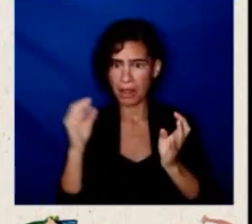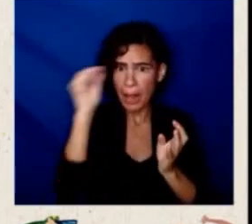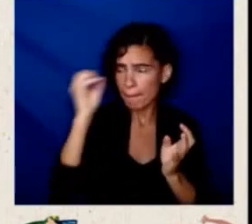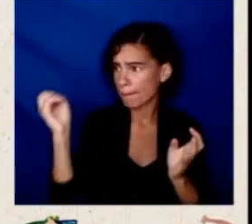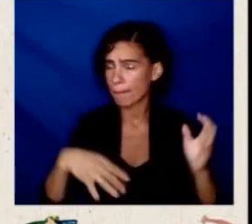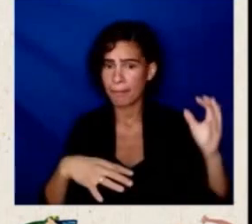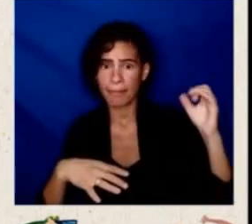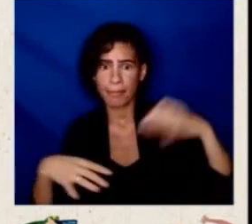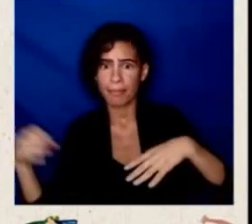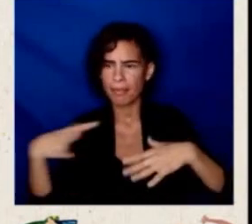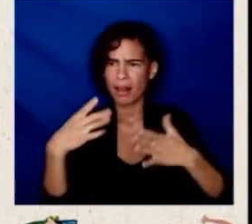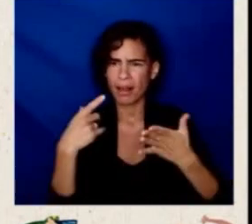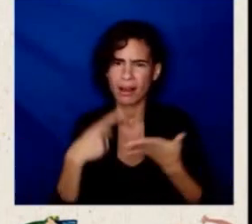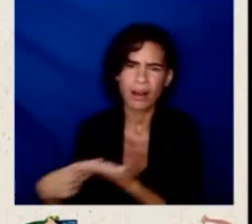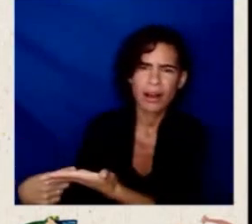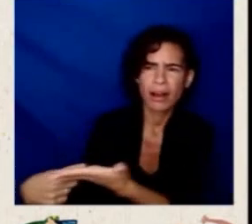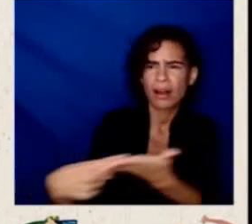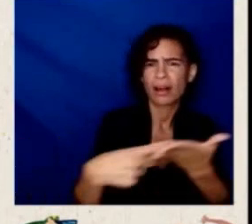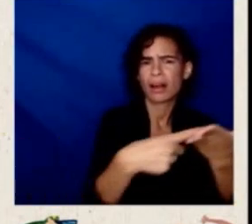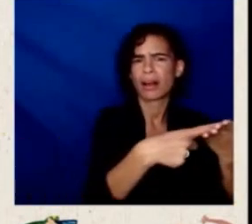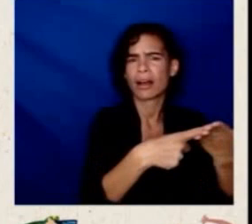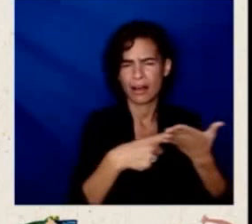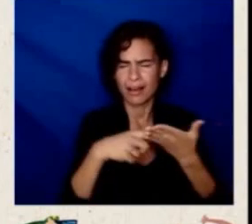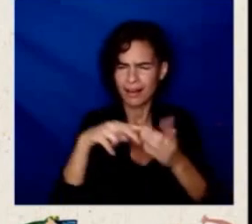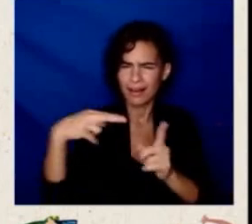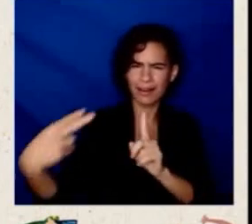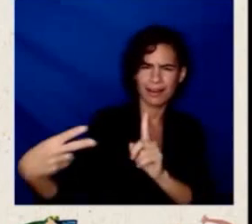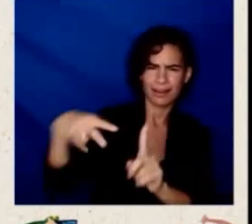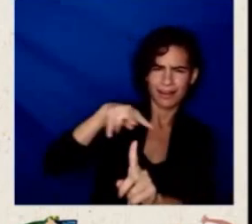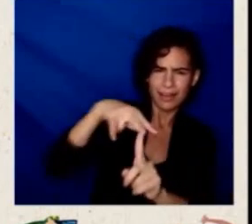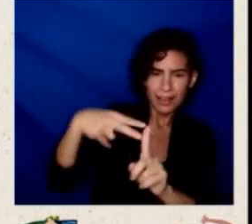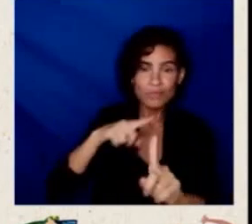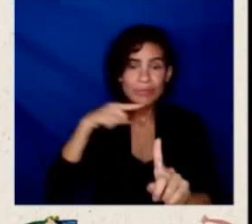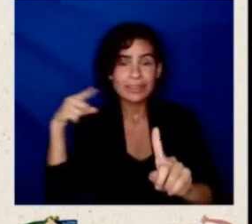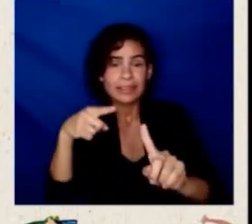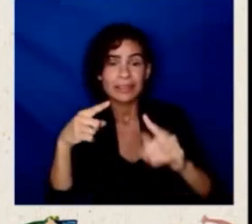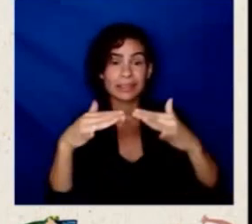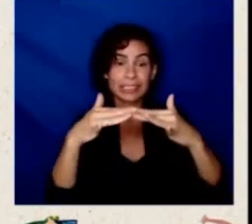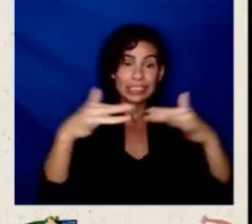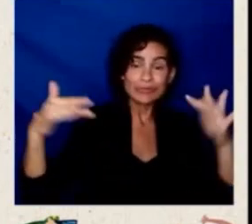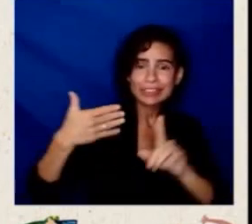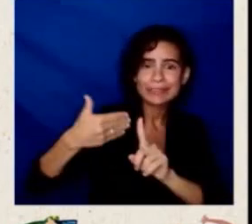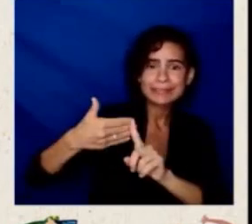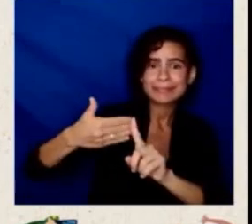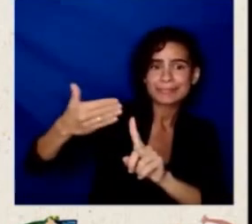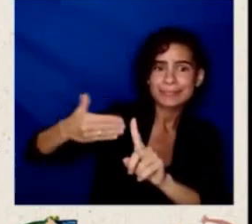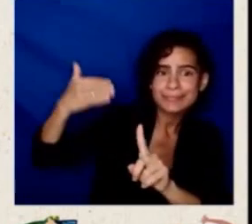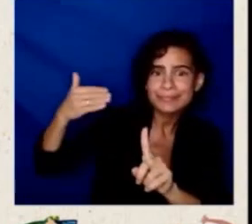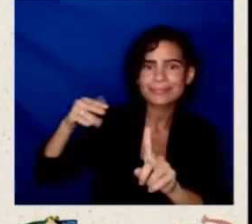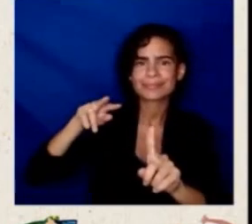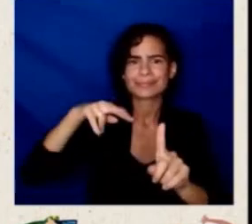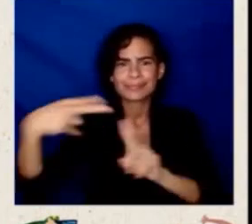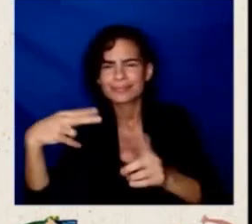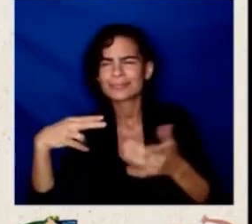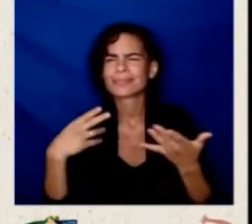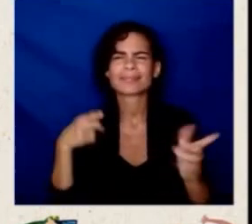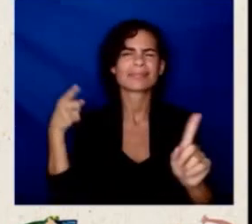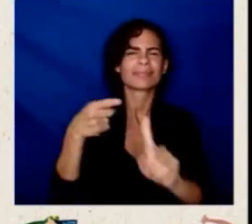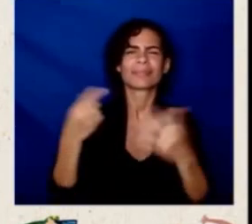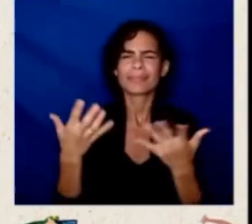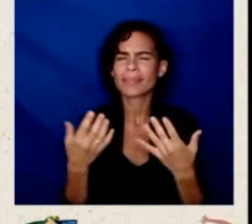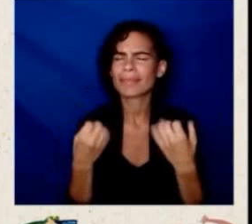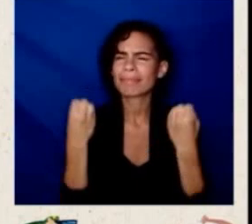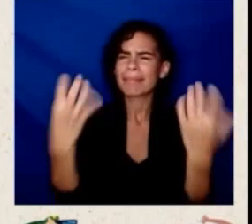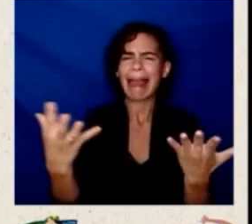room working with the president, the chances are you're going to hit the sweet spot with your with your final decision, because